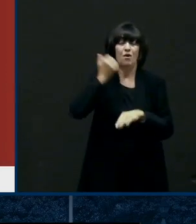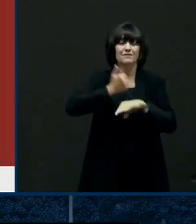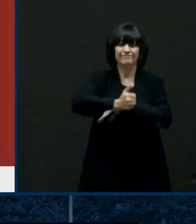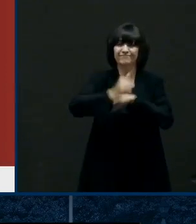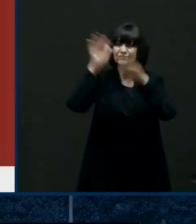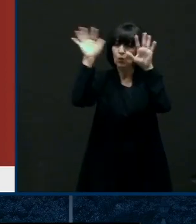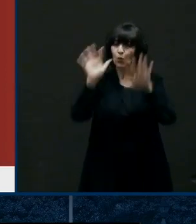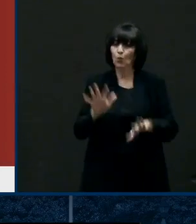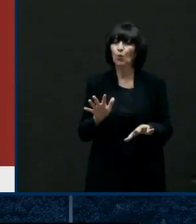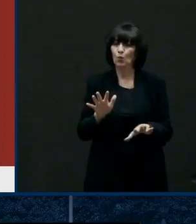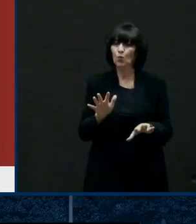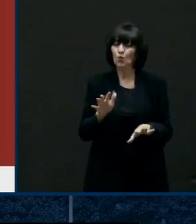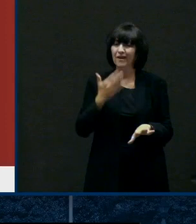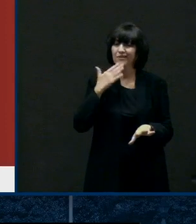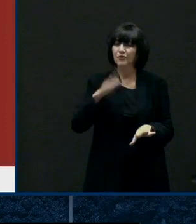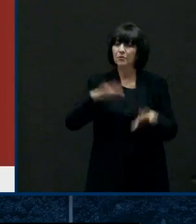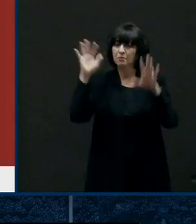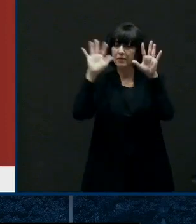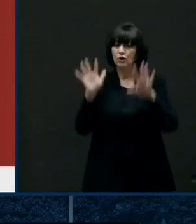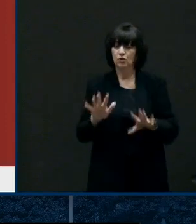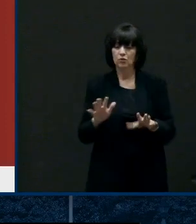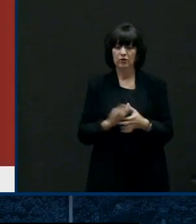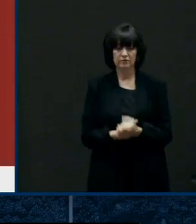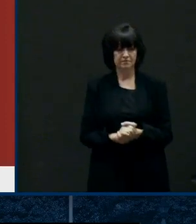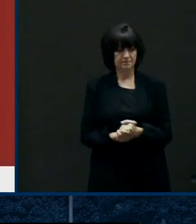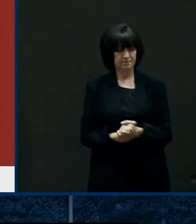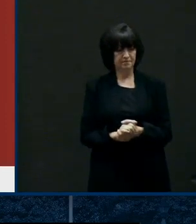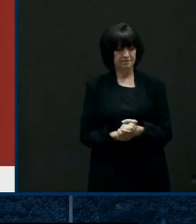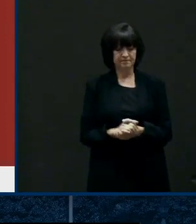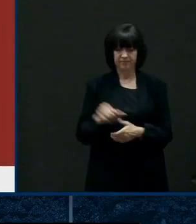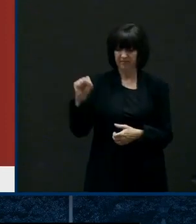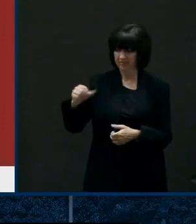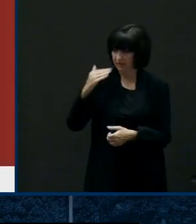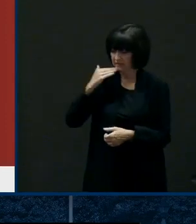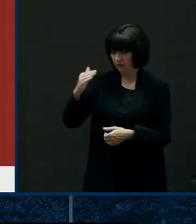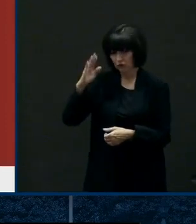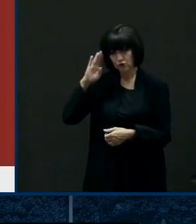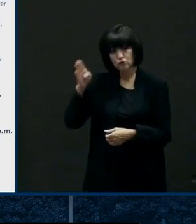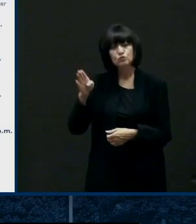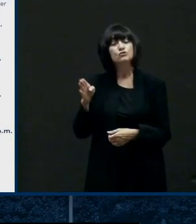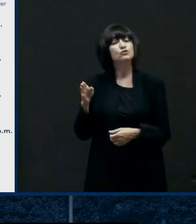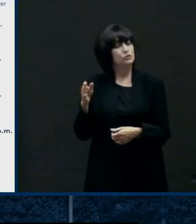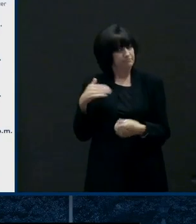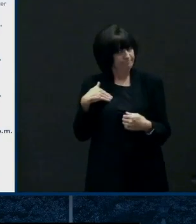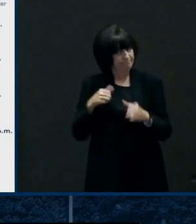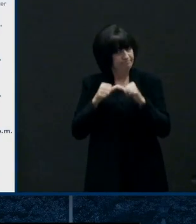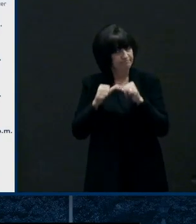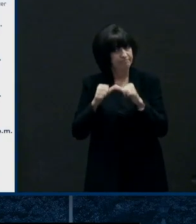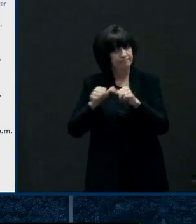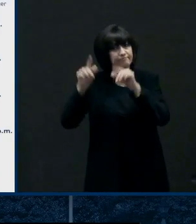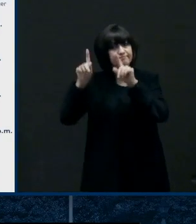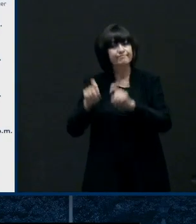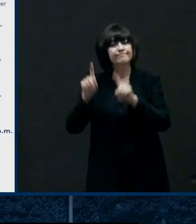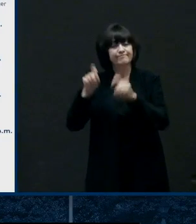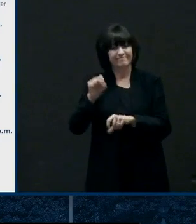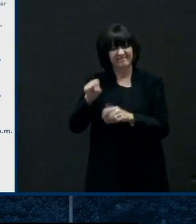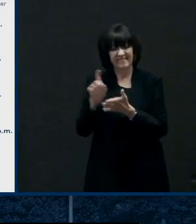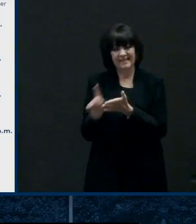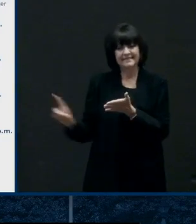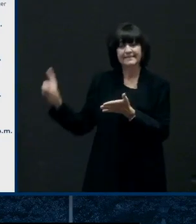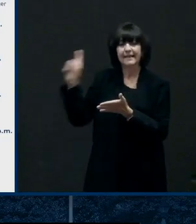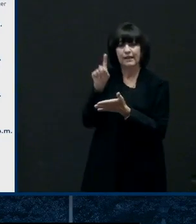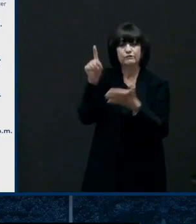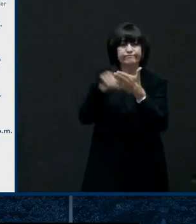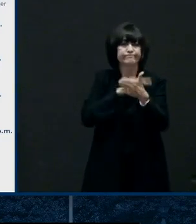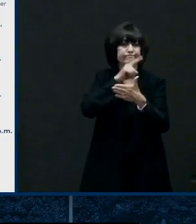important part of our response to coven 19. no thank you sir and yes so uh testing continues we did lose a few days last week i'll talk about that